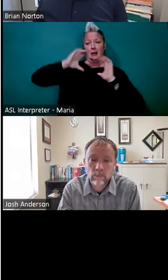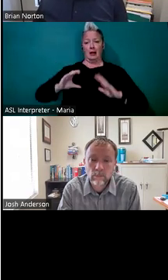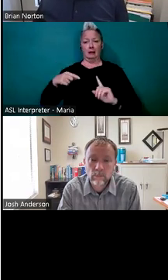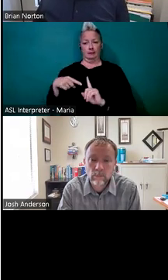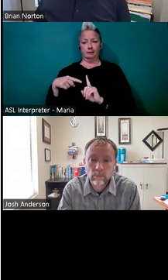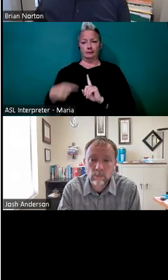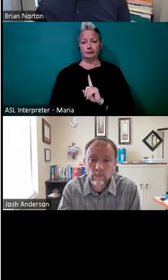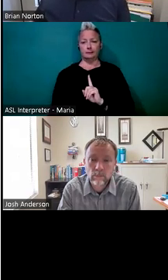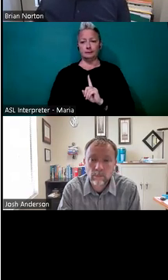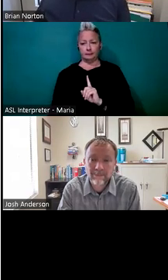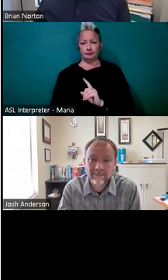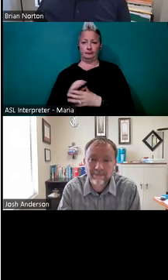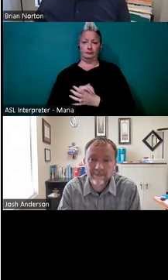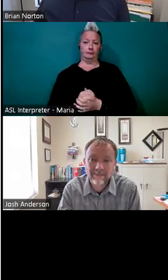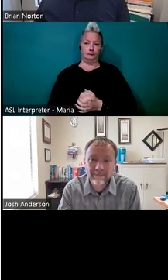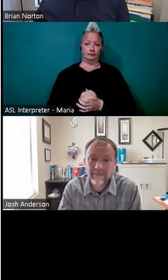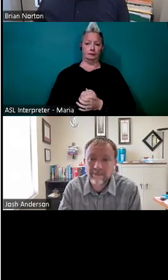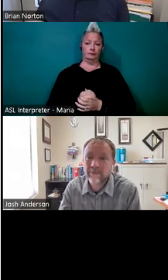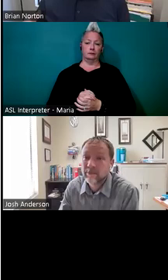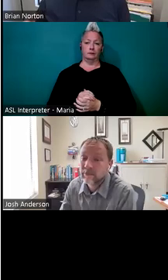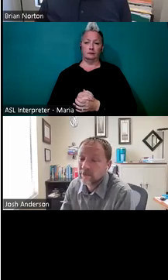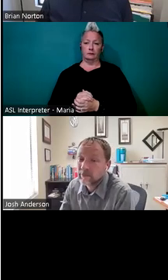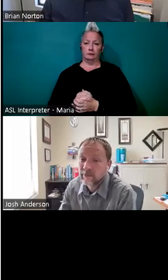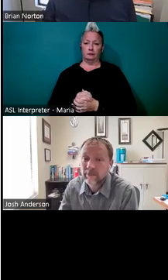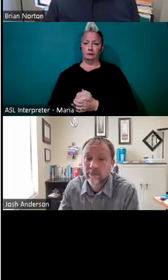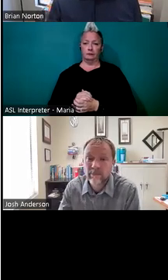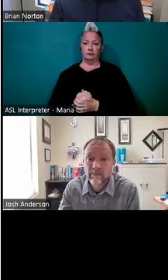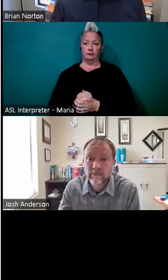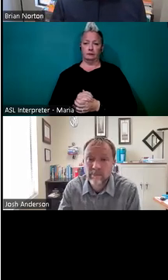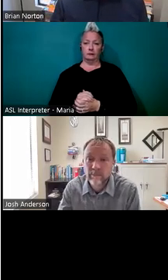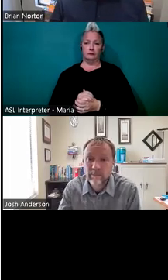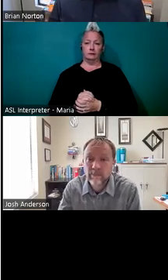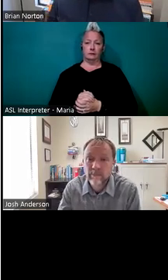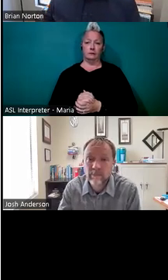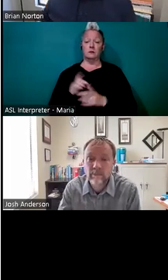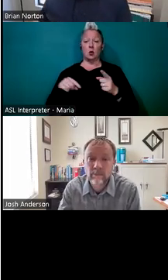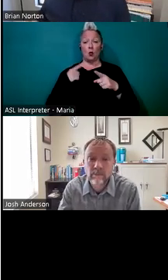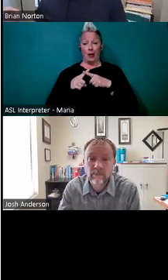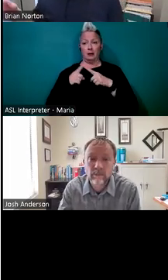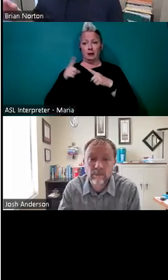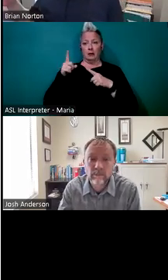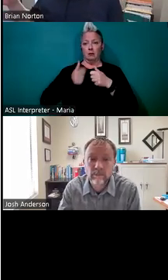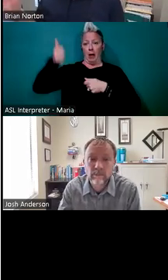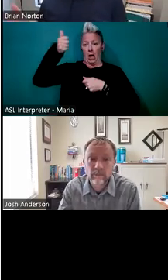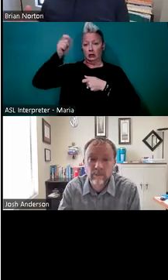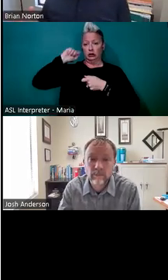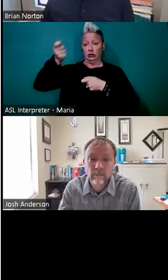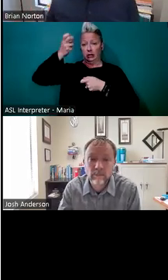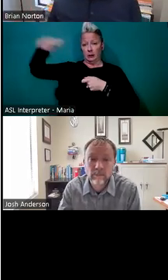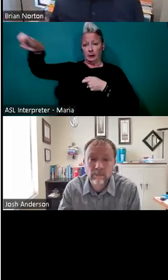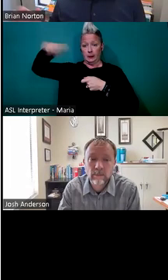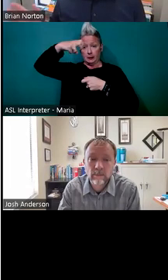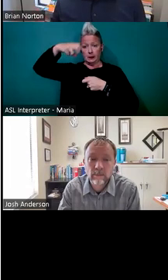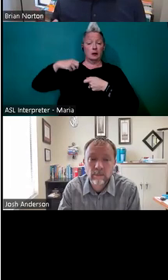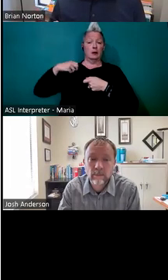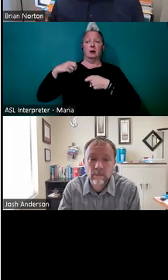and so making sure, um, that when things happen or when players change, um, you're able to bring the new